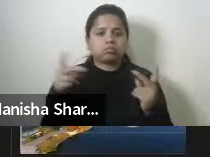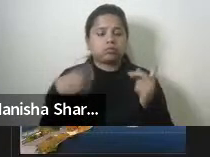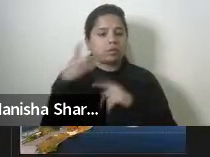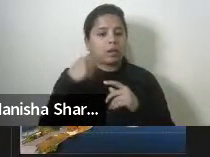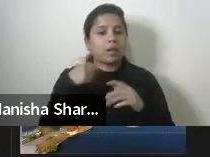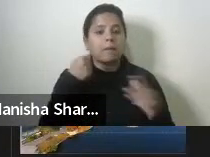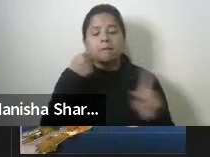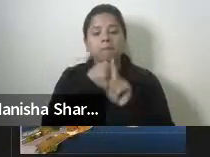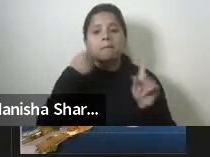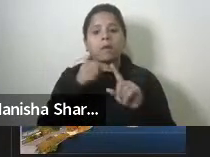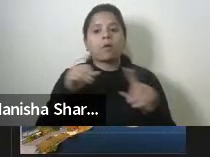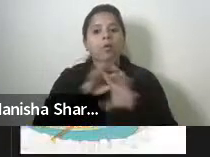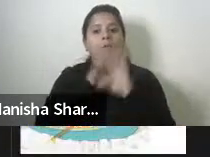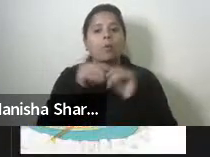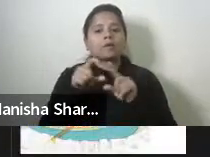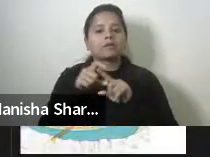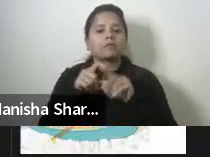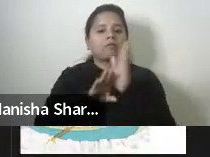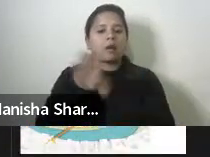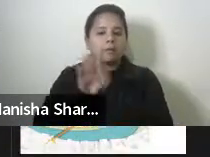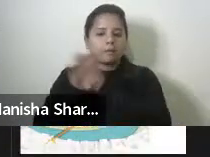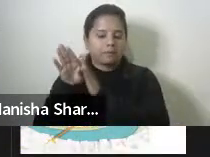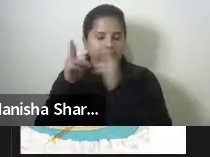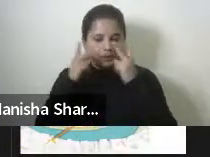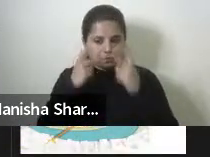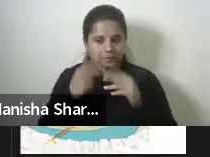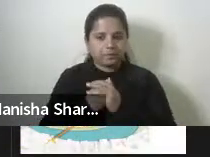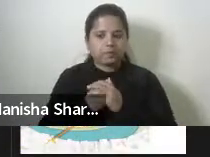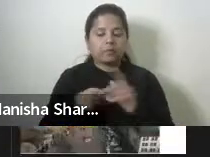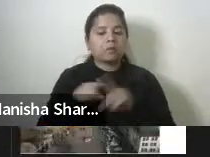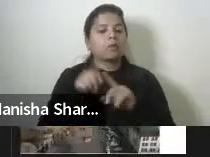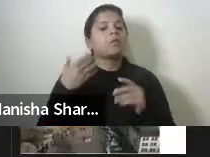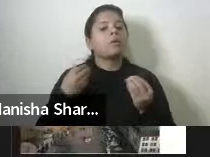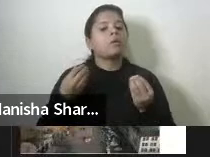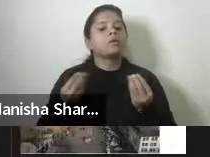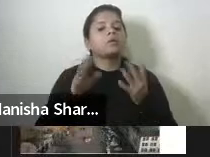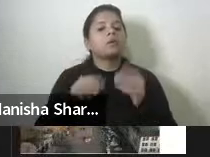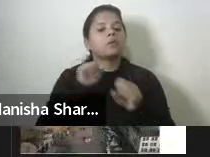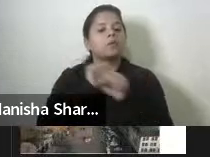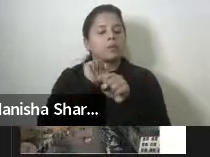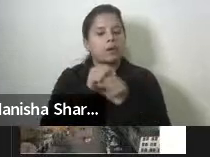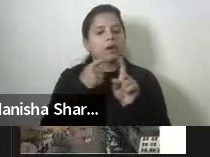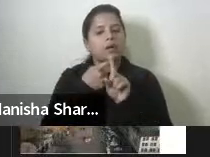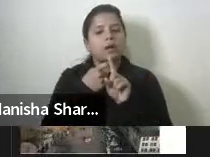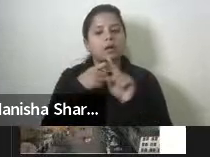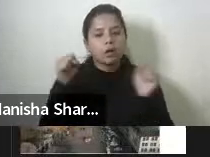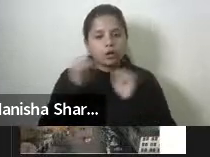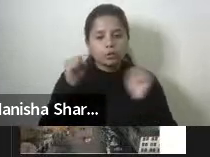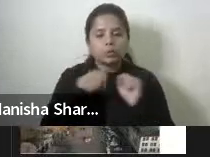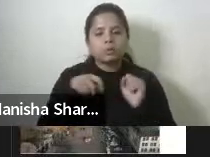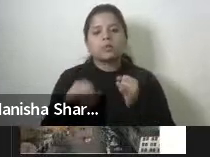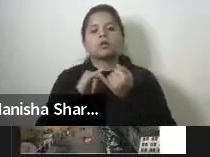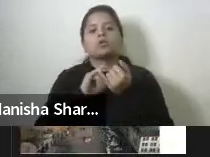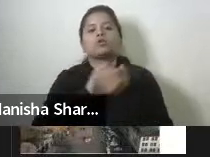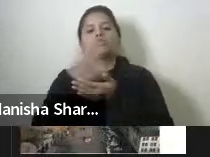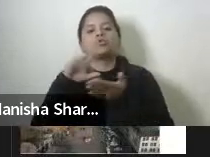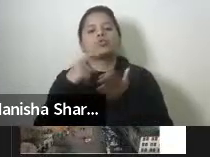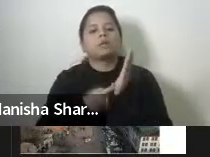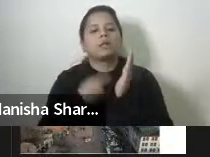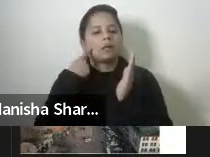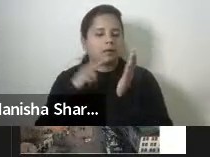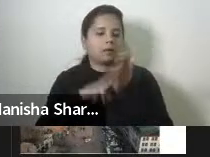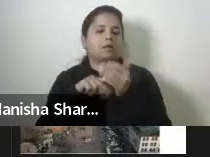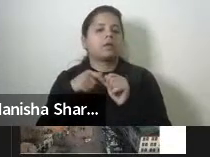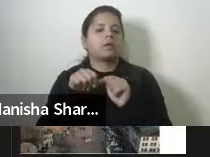the overall development. And, uh, similarly, we just started working in Kashmir, Srinagar, where we, again, looking at a whole area